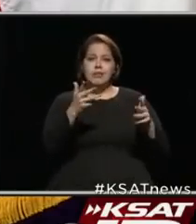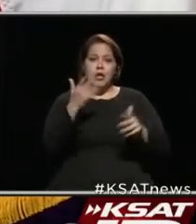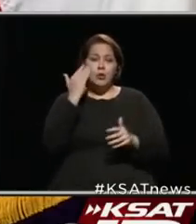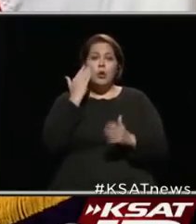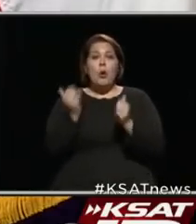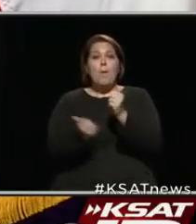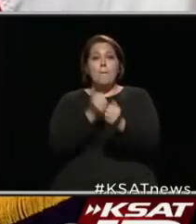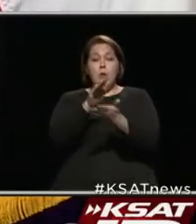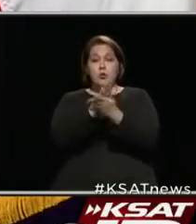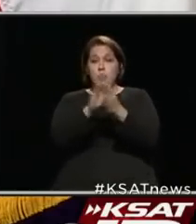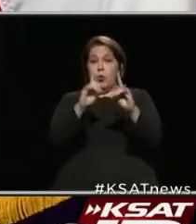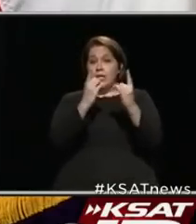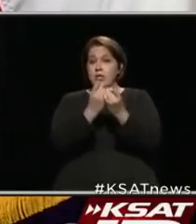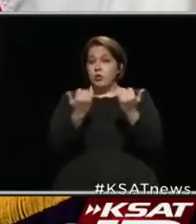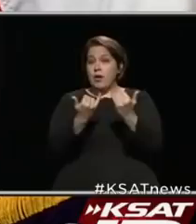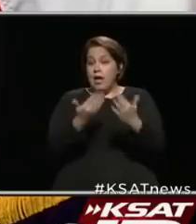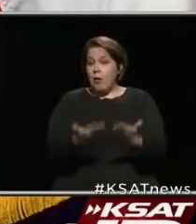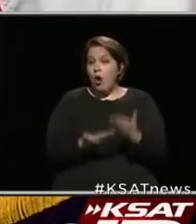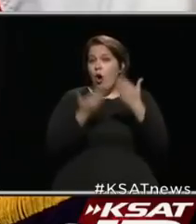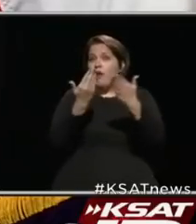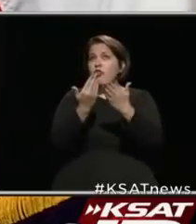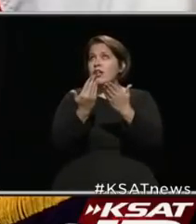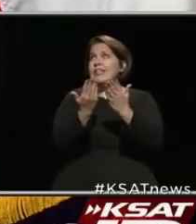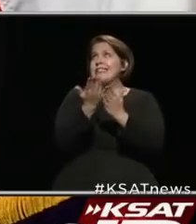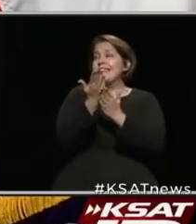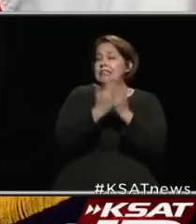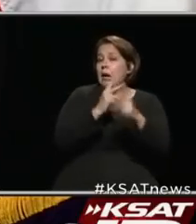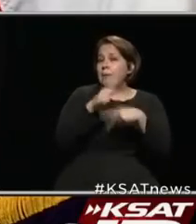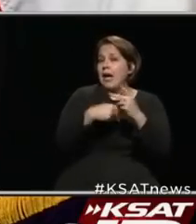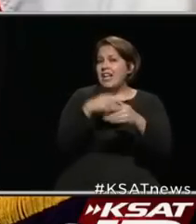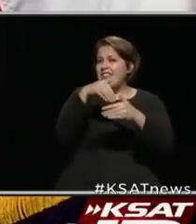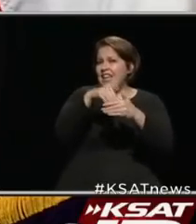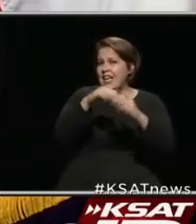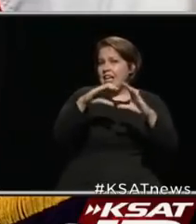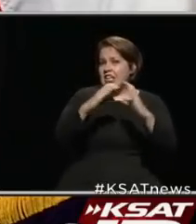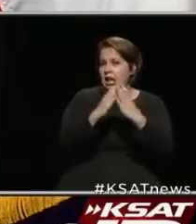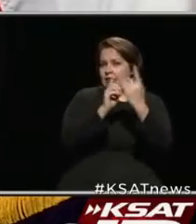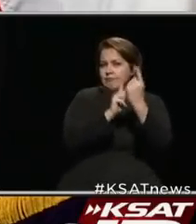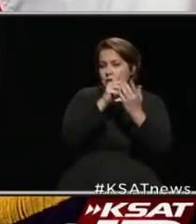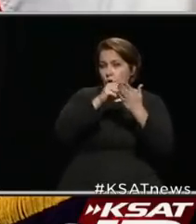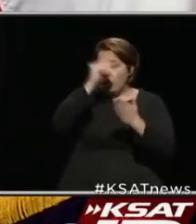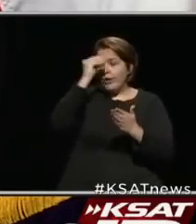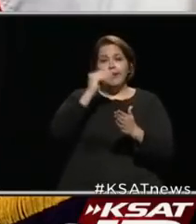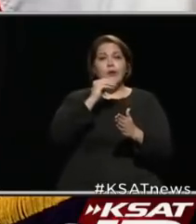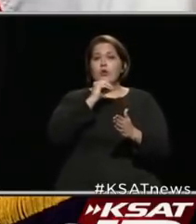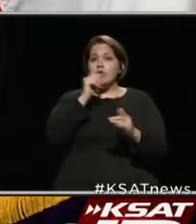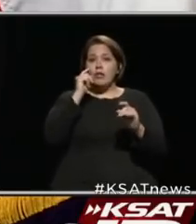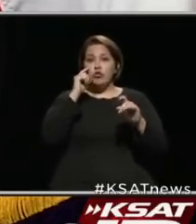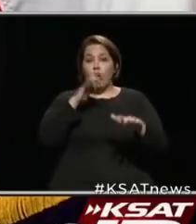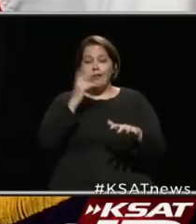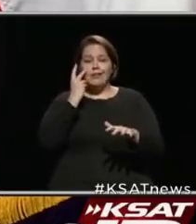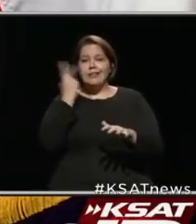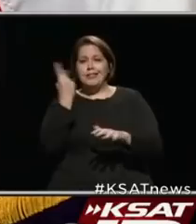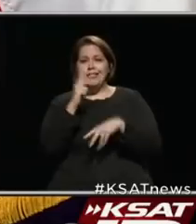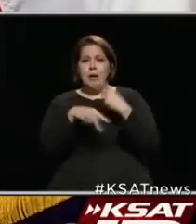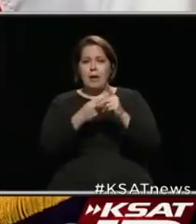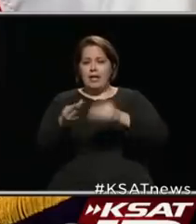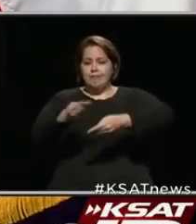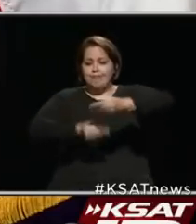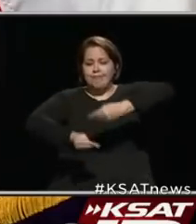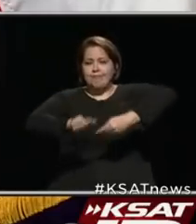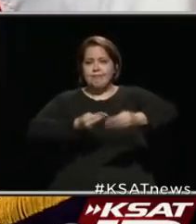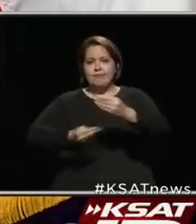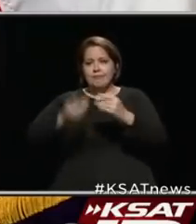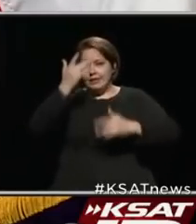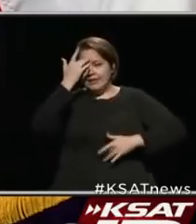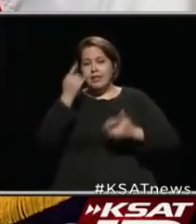most schools, districts right now are offering some form of in-classroom learning. So it's not surprising to see some level of transmission there.